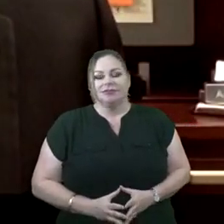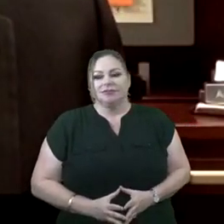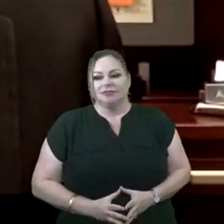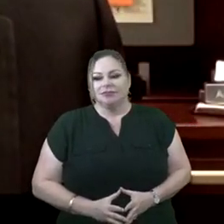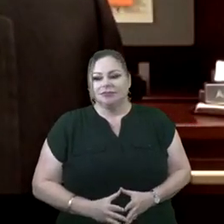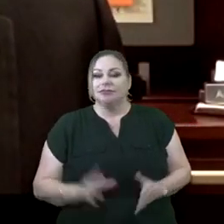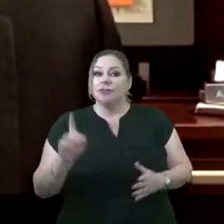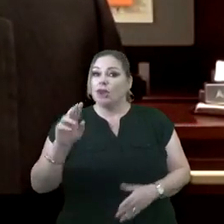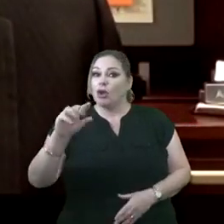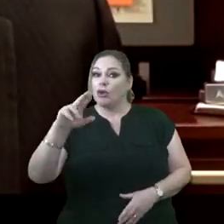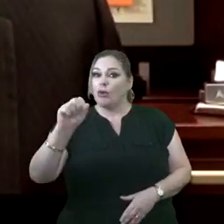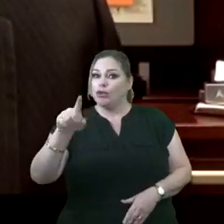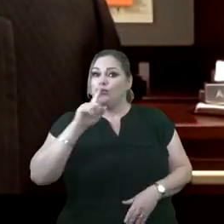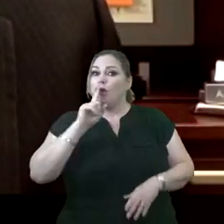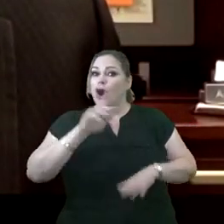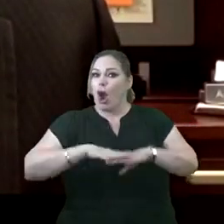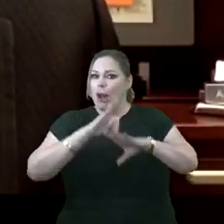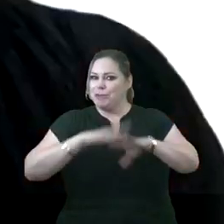Dr. Gross, you're muted.